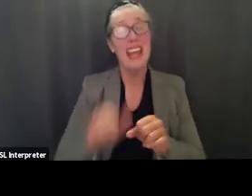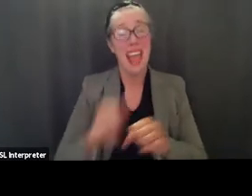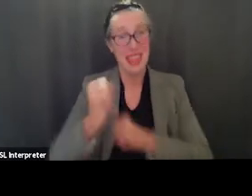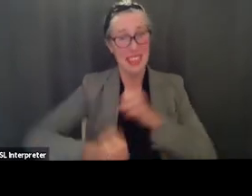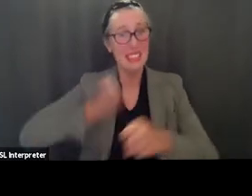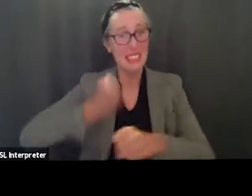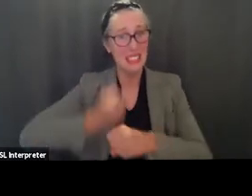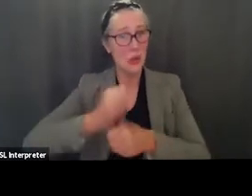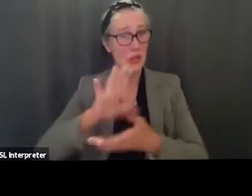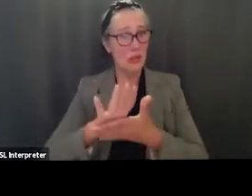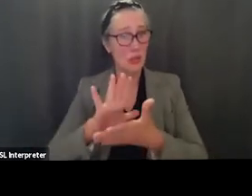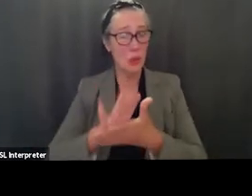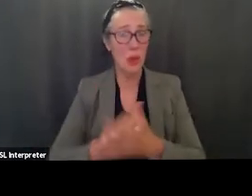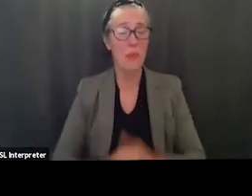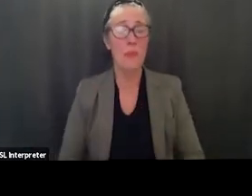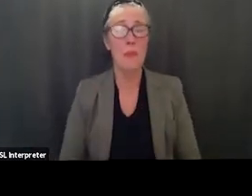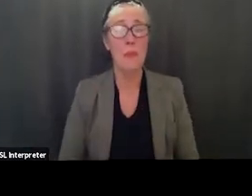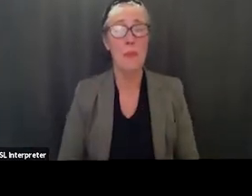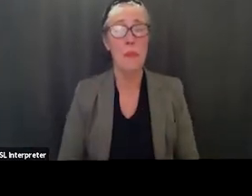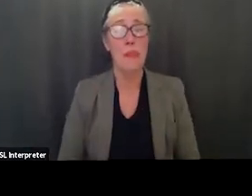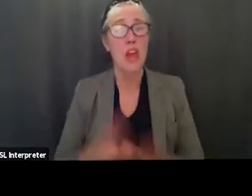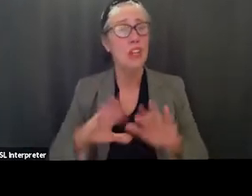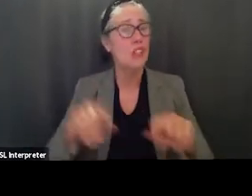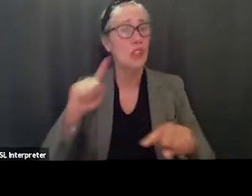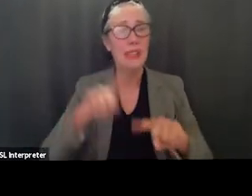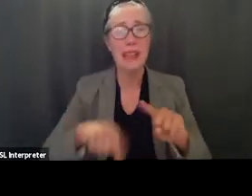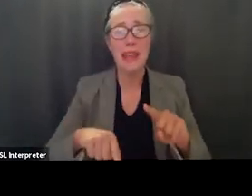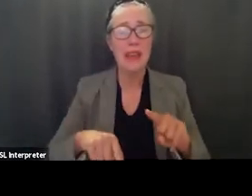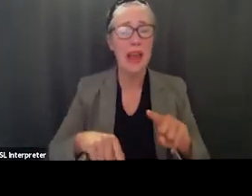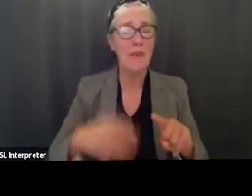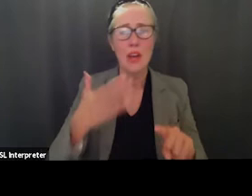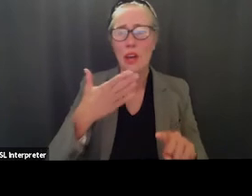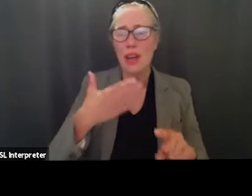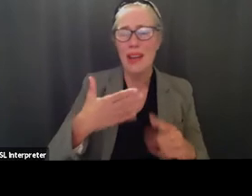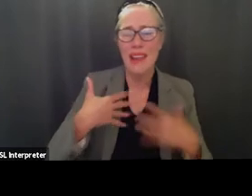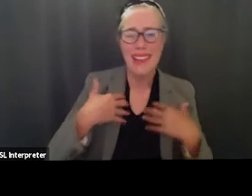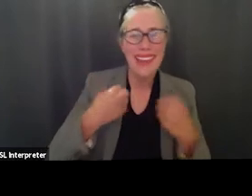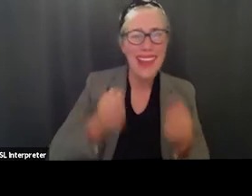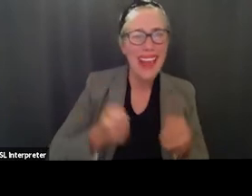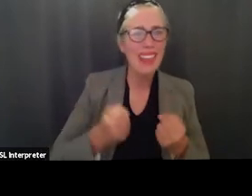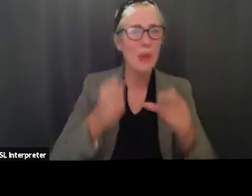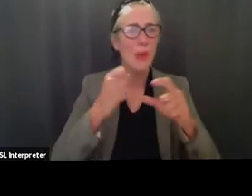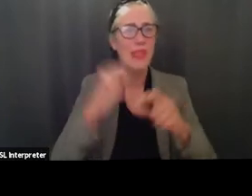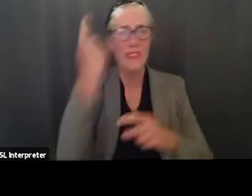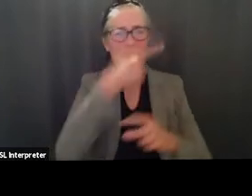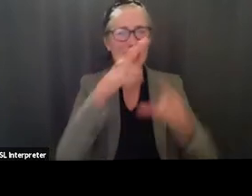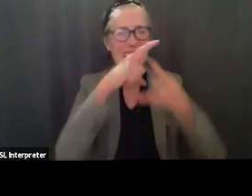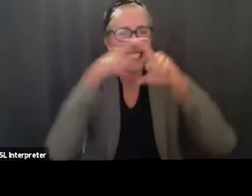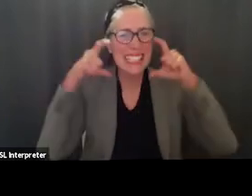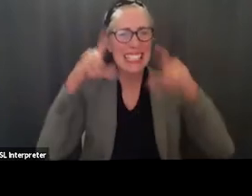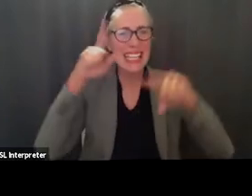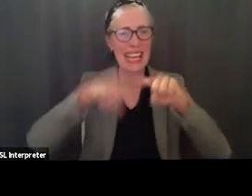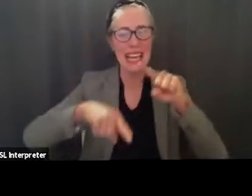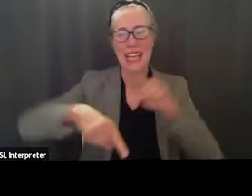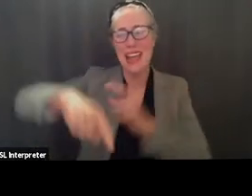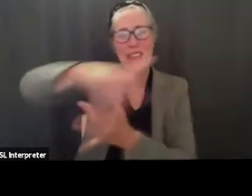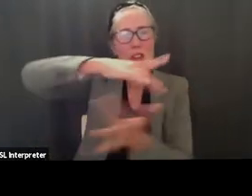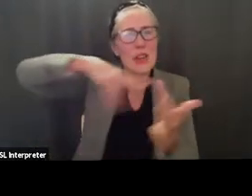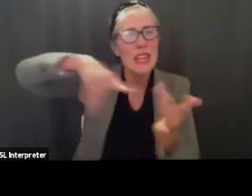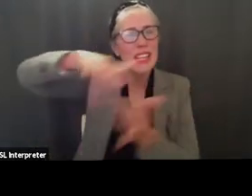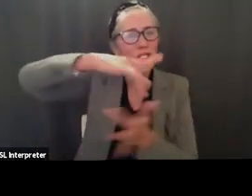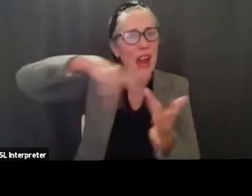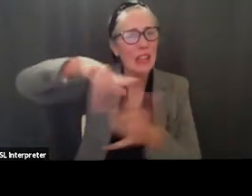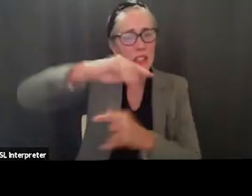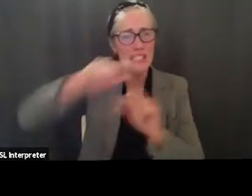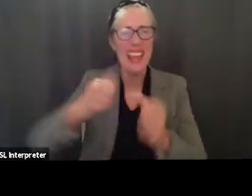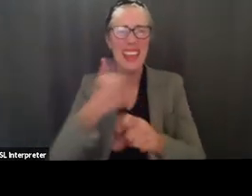children are unable to have healthy social interactions with their faces hidden behind masks they already spent enough time behind